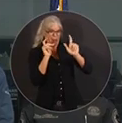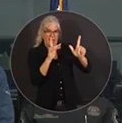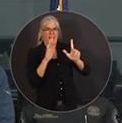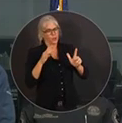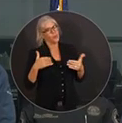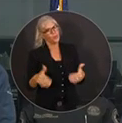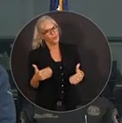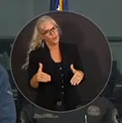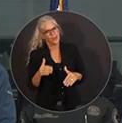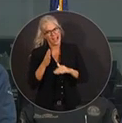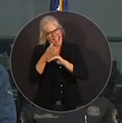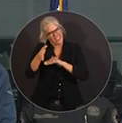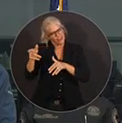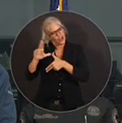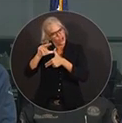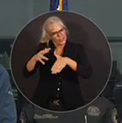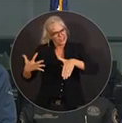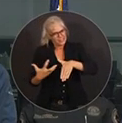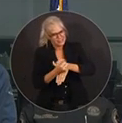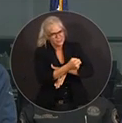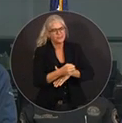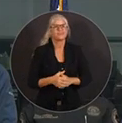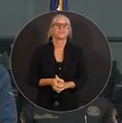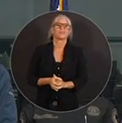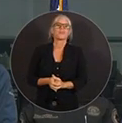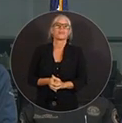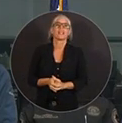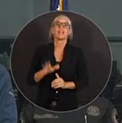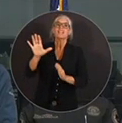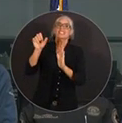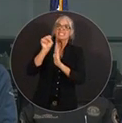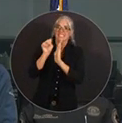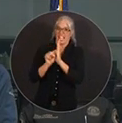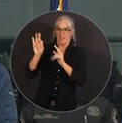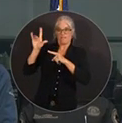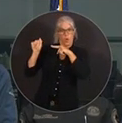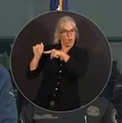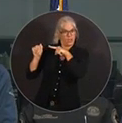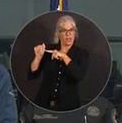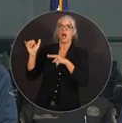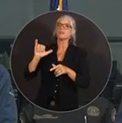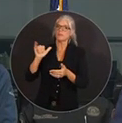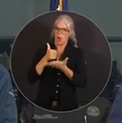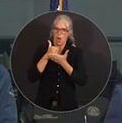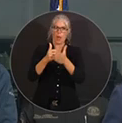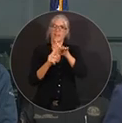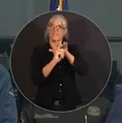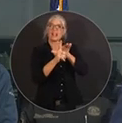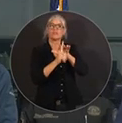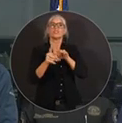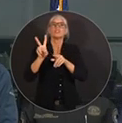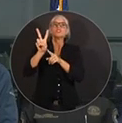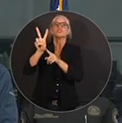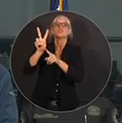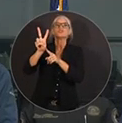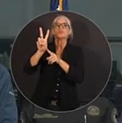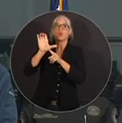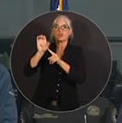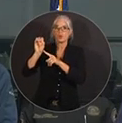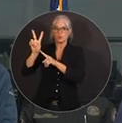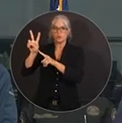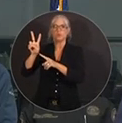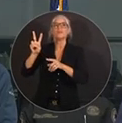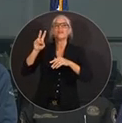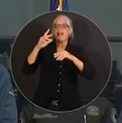The state of Florida has also assisted in the evacuation of 202 health care facilities that are in the